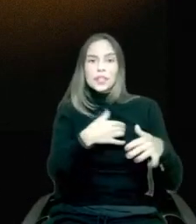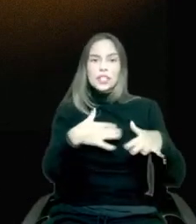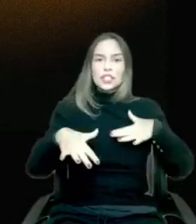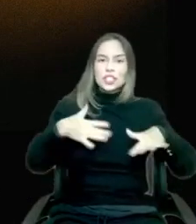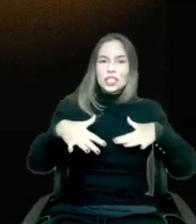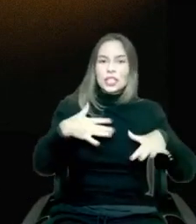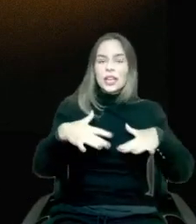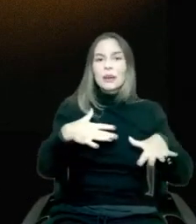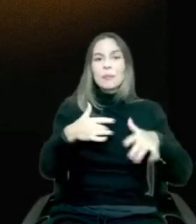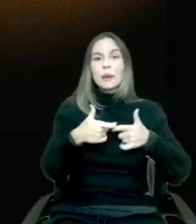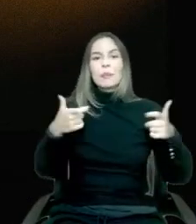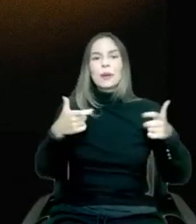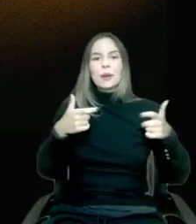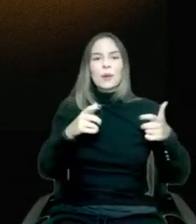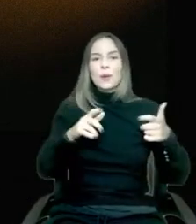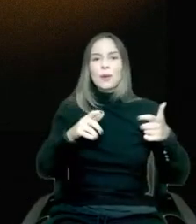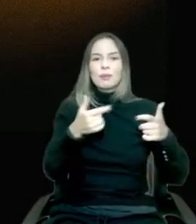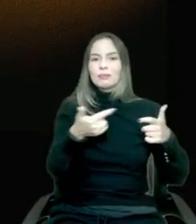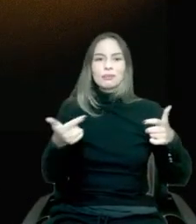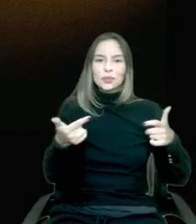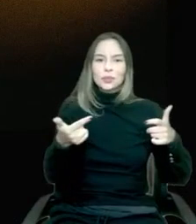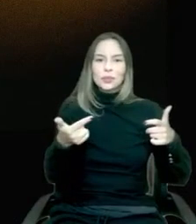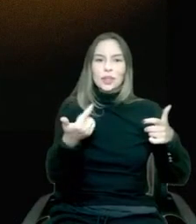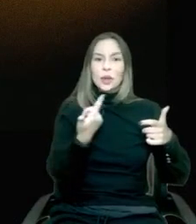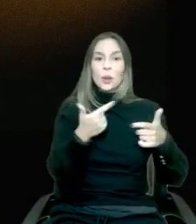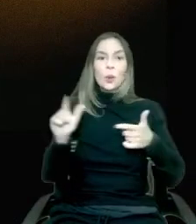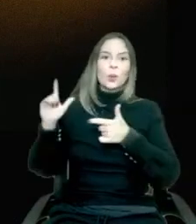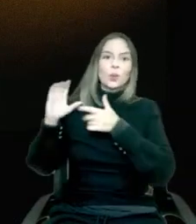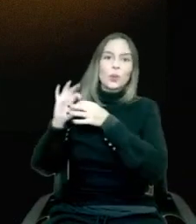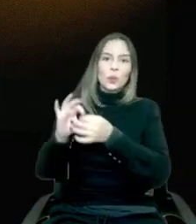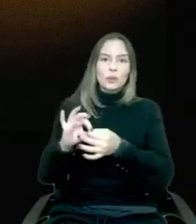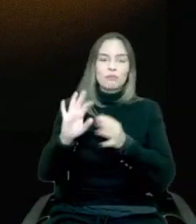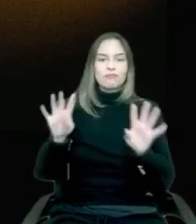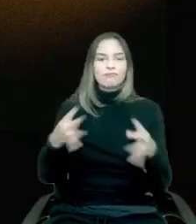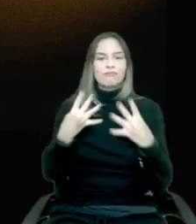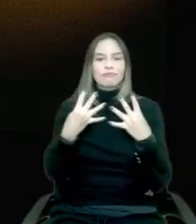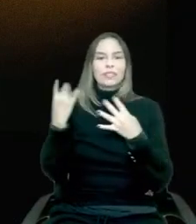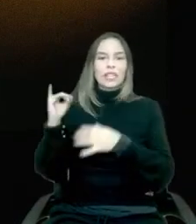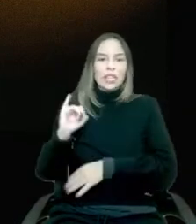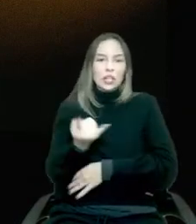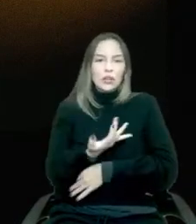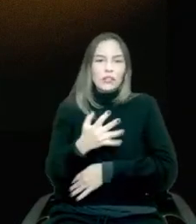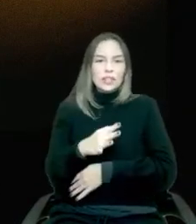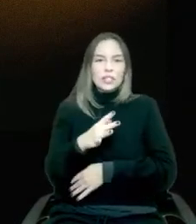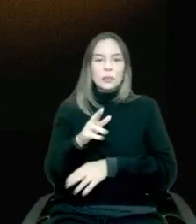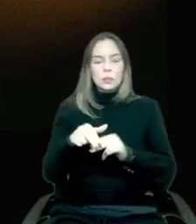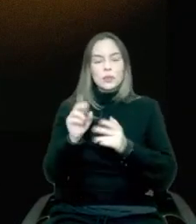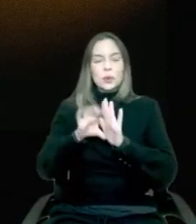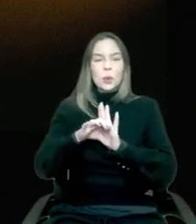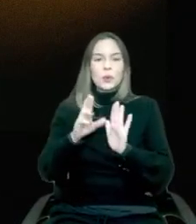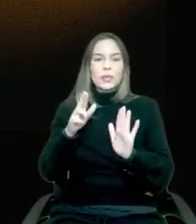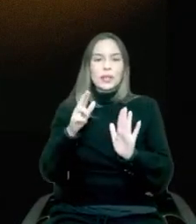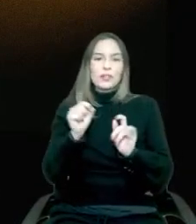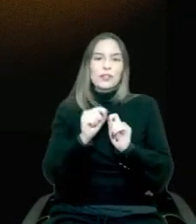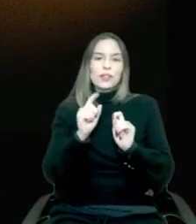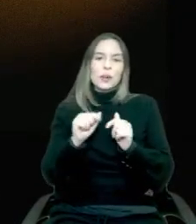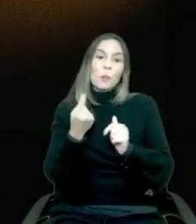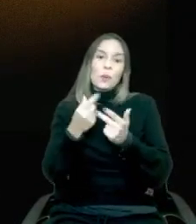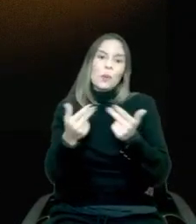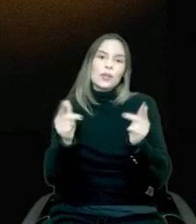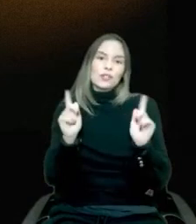wouldn't via the context of this is innovative. So there's my proof of concept and doing something fun. So when we're talking about,